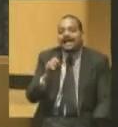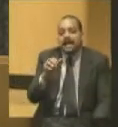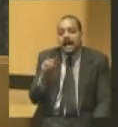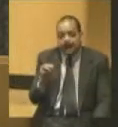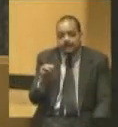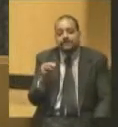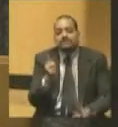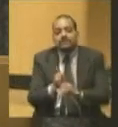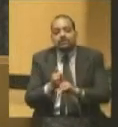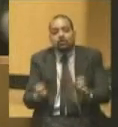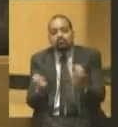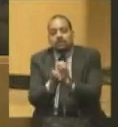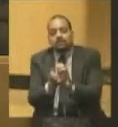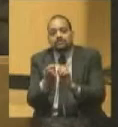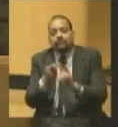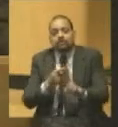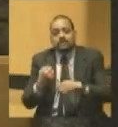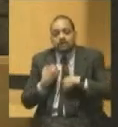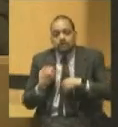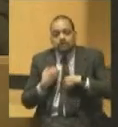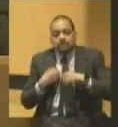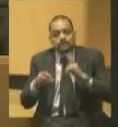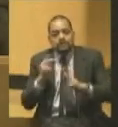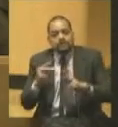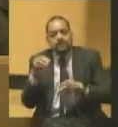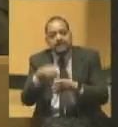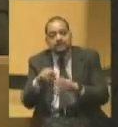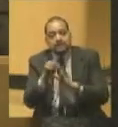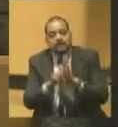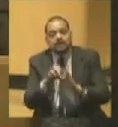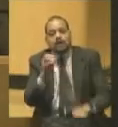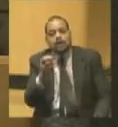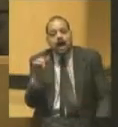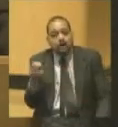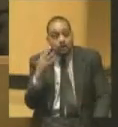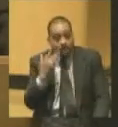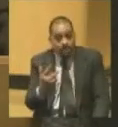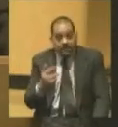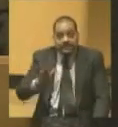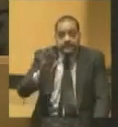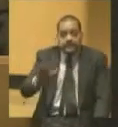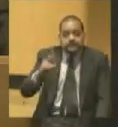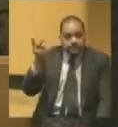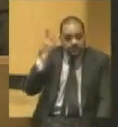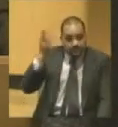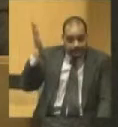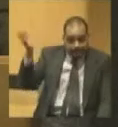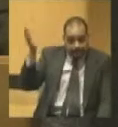authorities in Ohio, it was in May, for giving a political speech in Mount Vernon, Ohio,